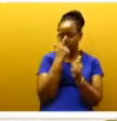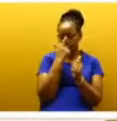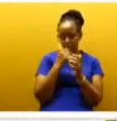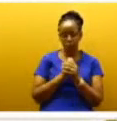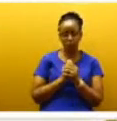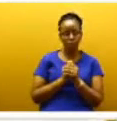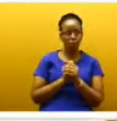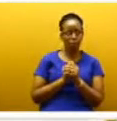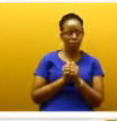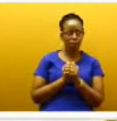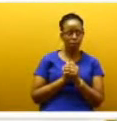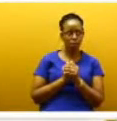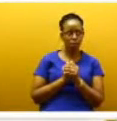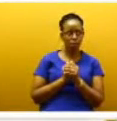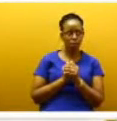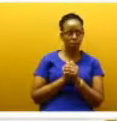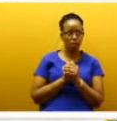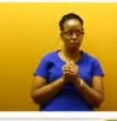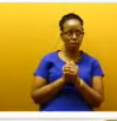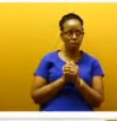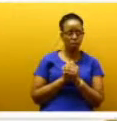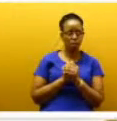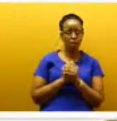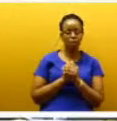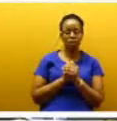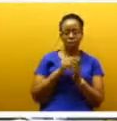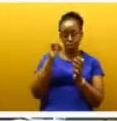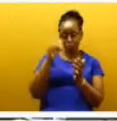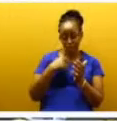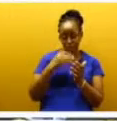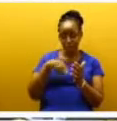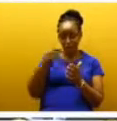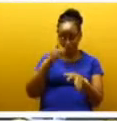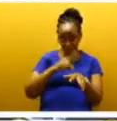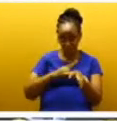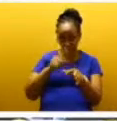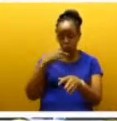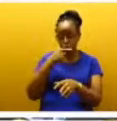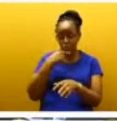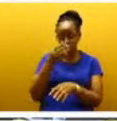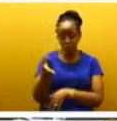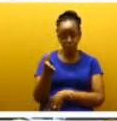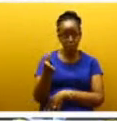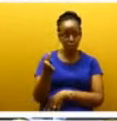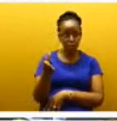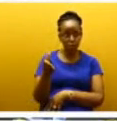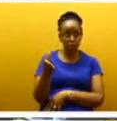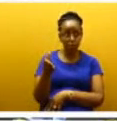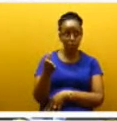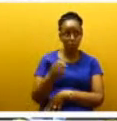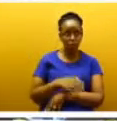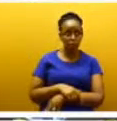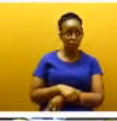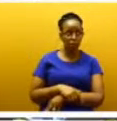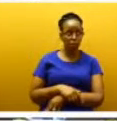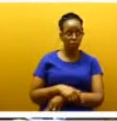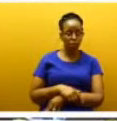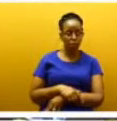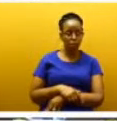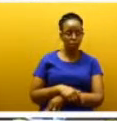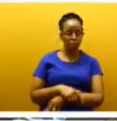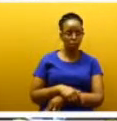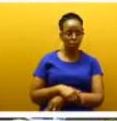Unless, of course, there would be another opportunity for us to make a few comments. They will? Stop. Any